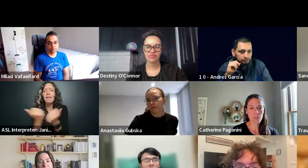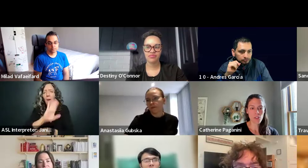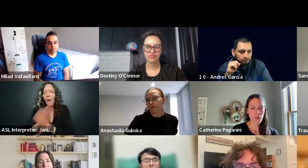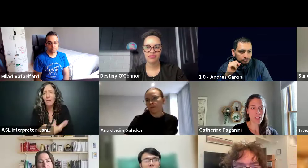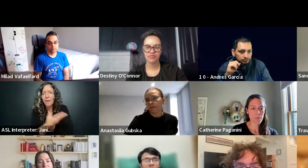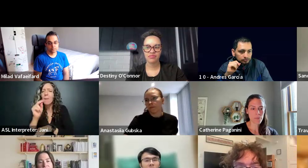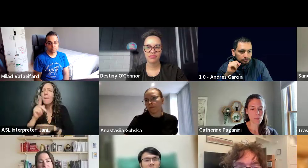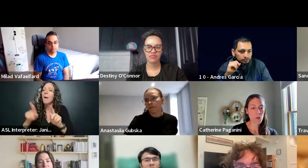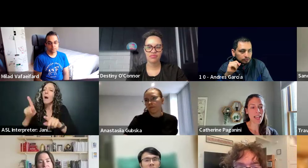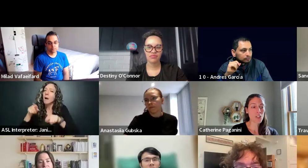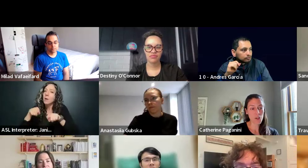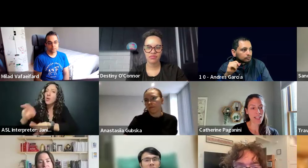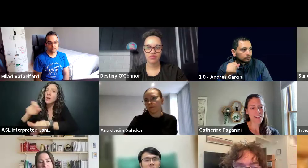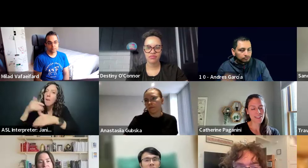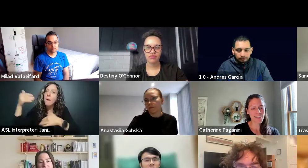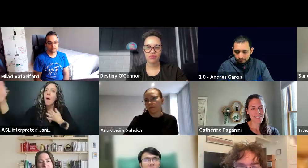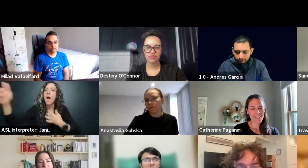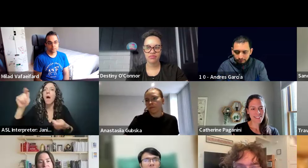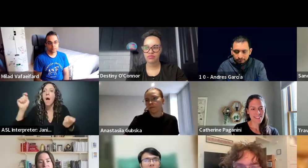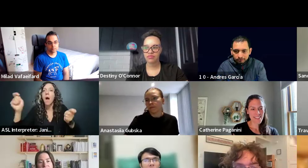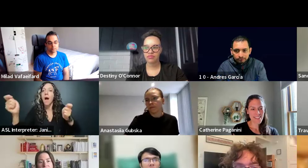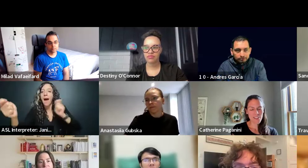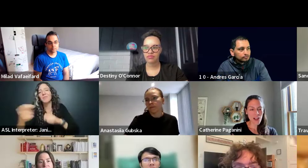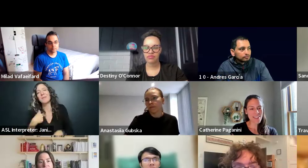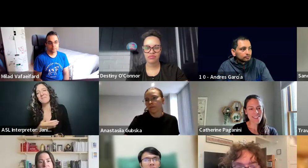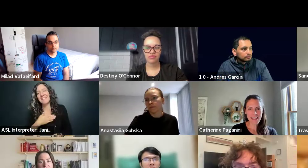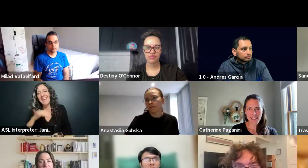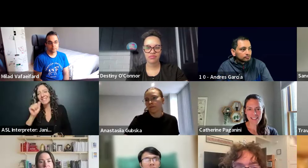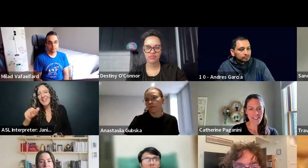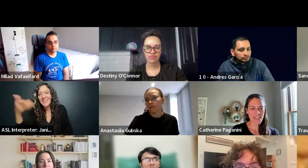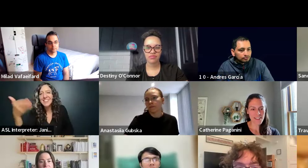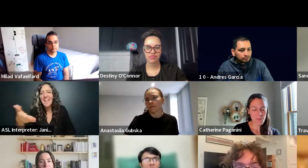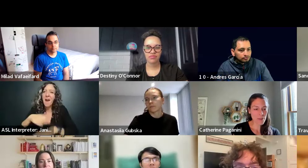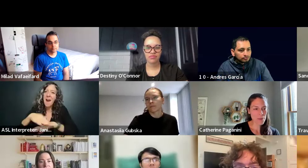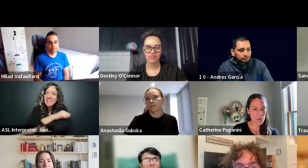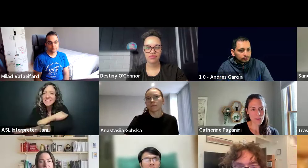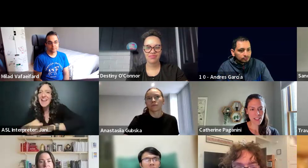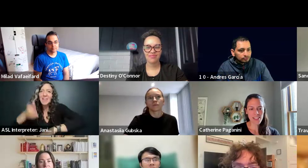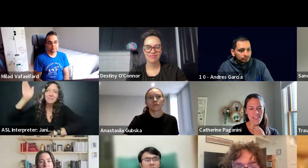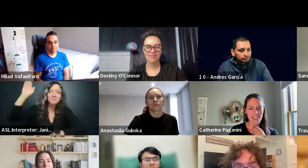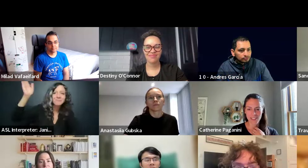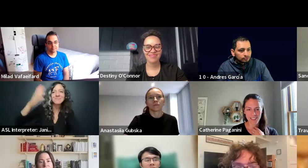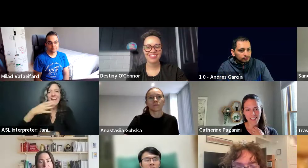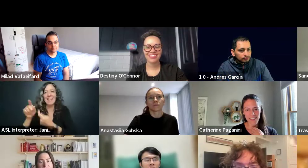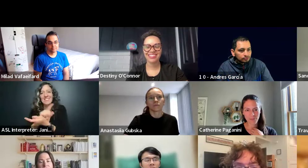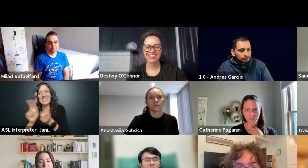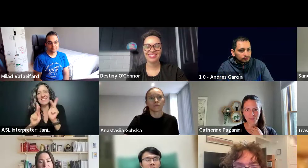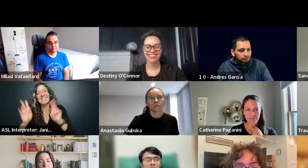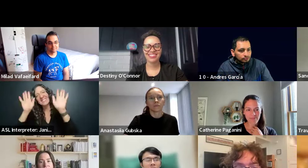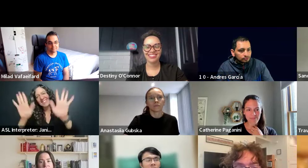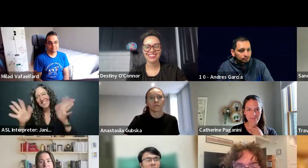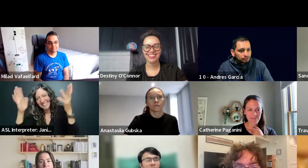it will. So I'm, I'm so glad you were there, uh, and on the stage and met people. So that's, that's really great.